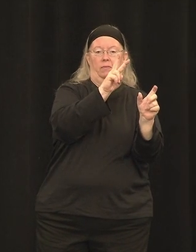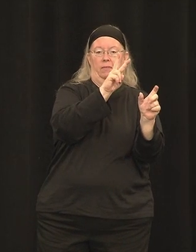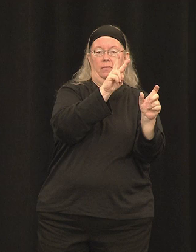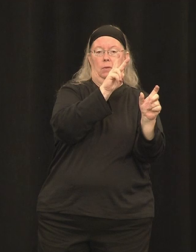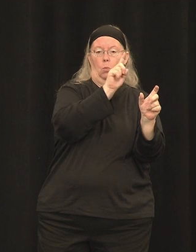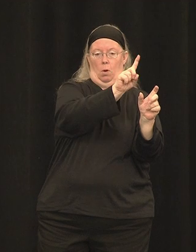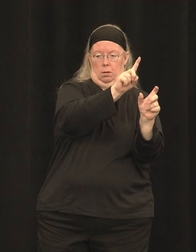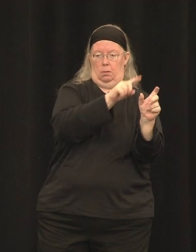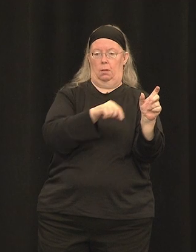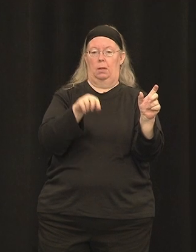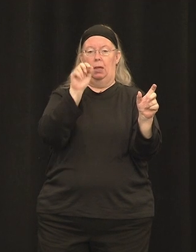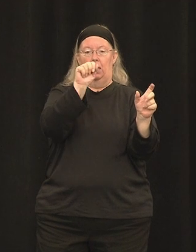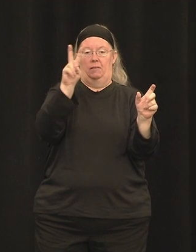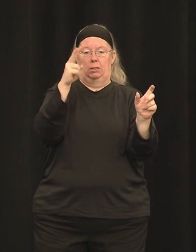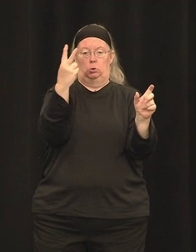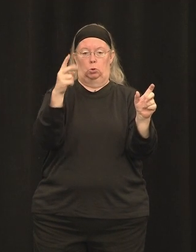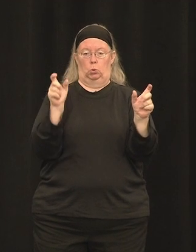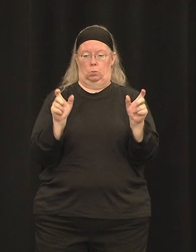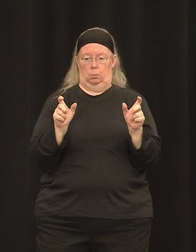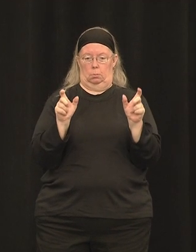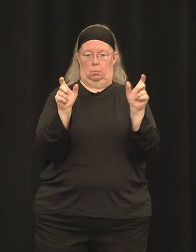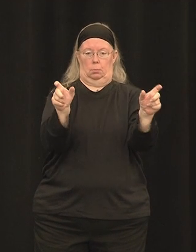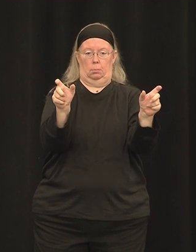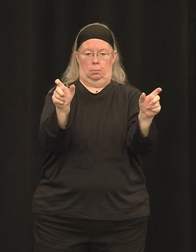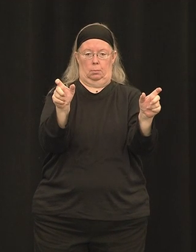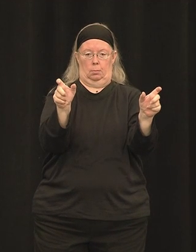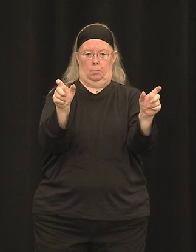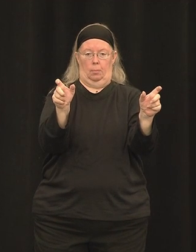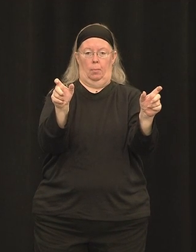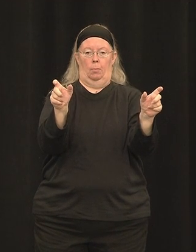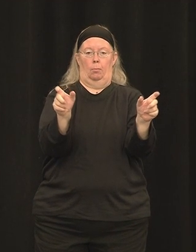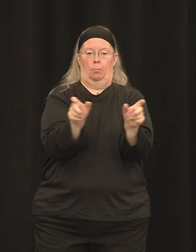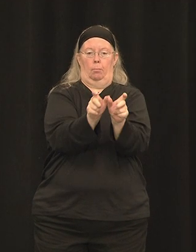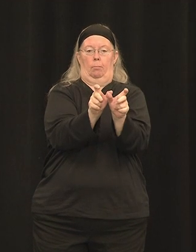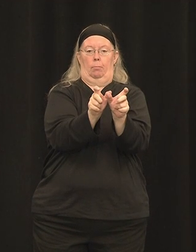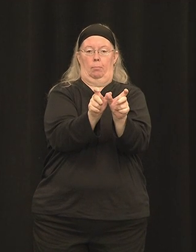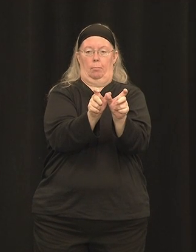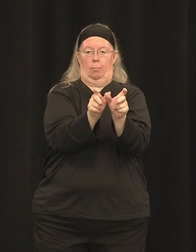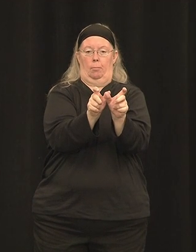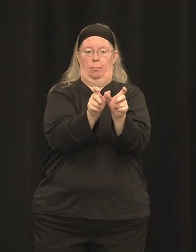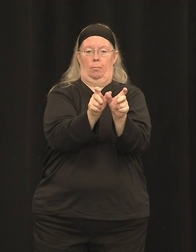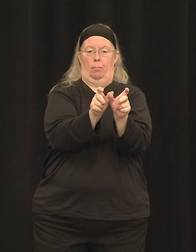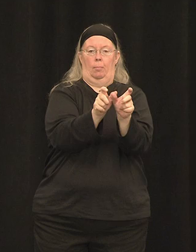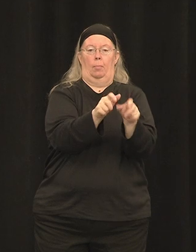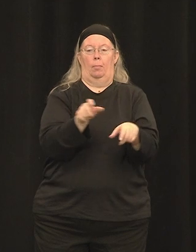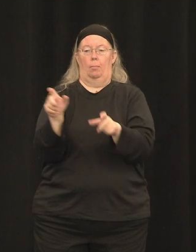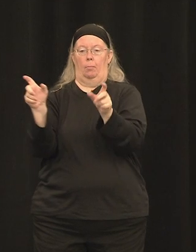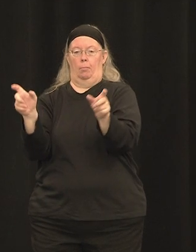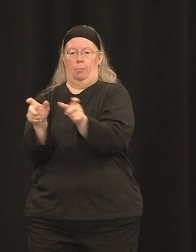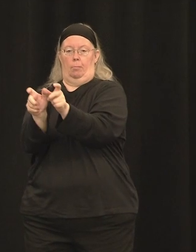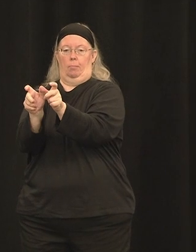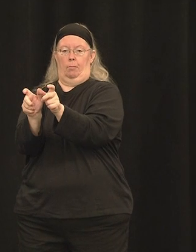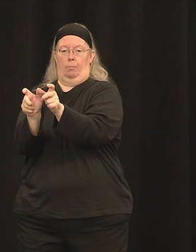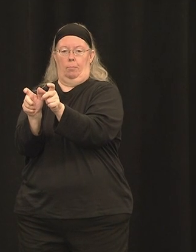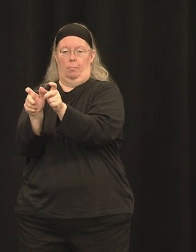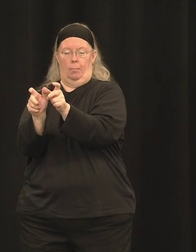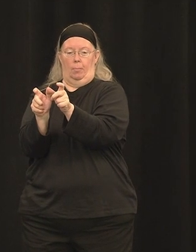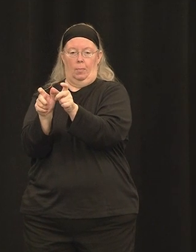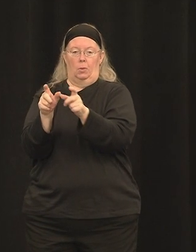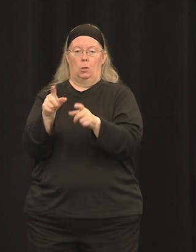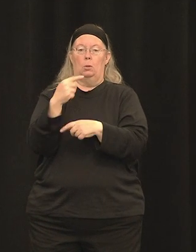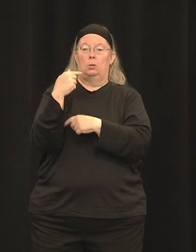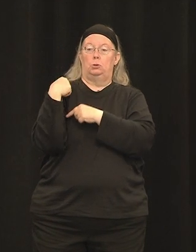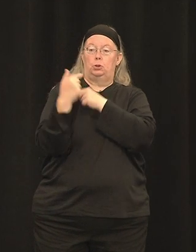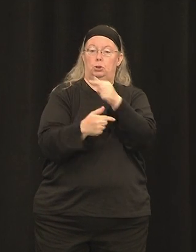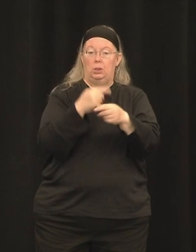co-infect those two AAVs into the same cell. They release their genetic information, and via complimentary sequence, those